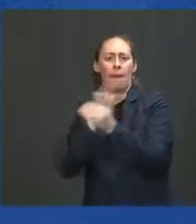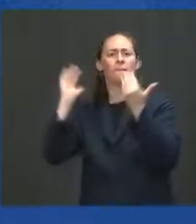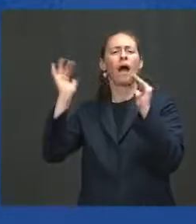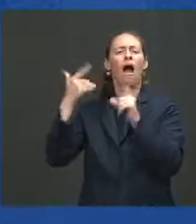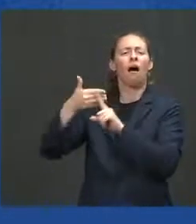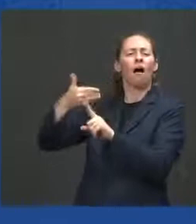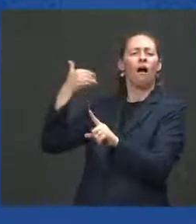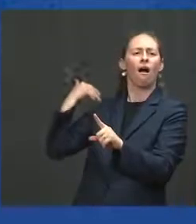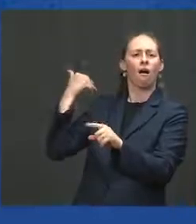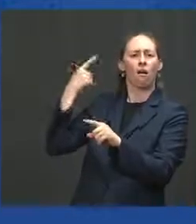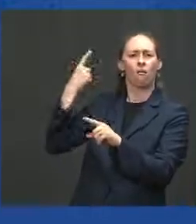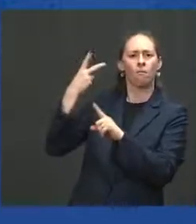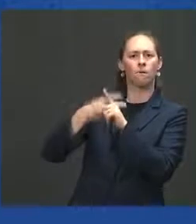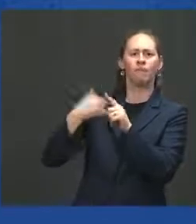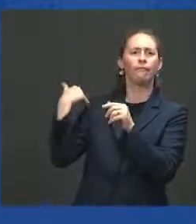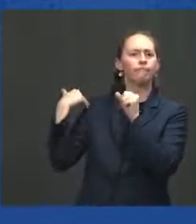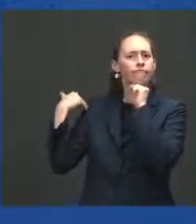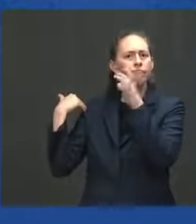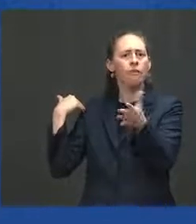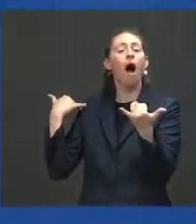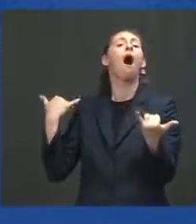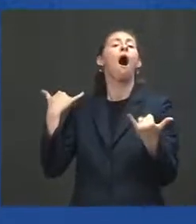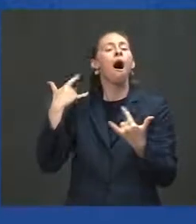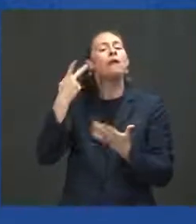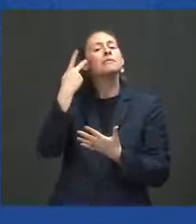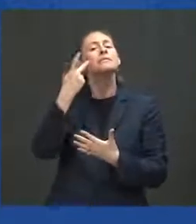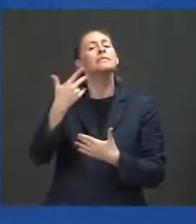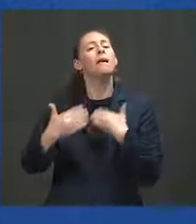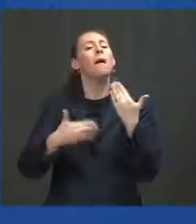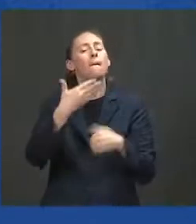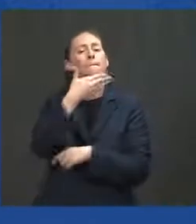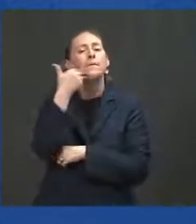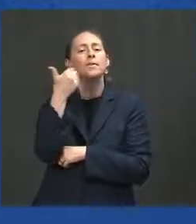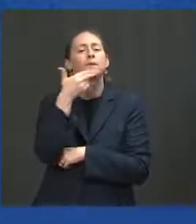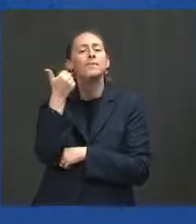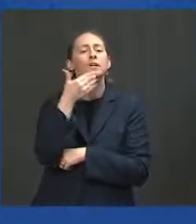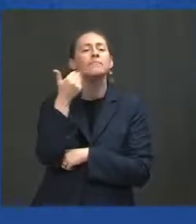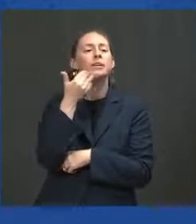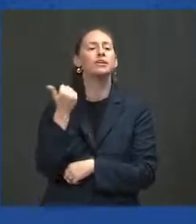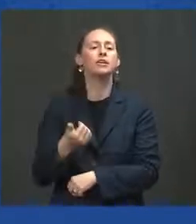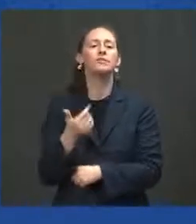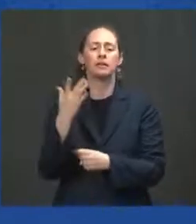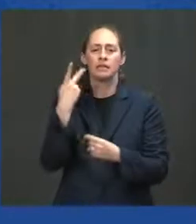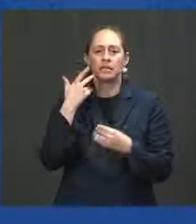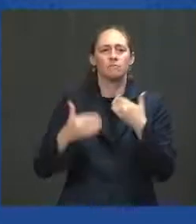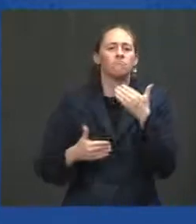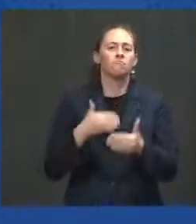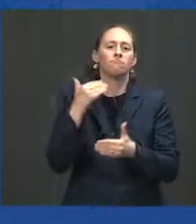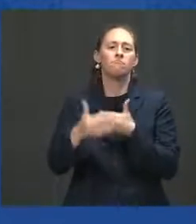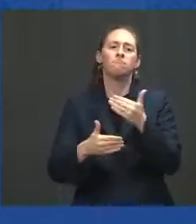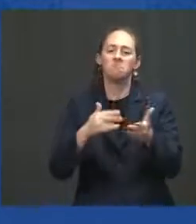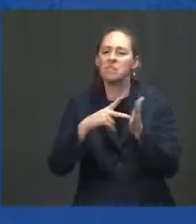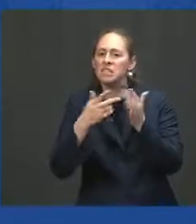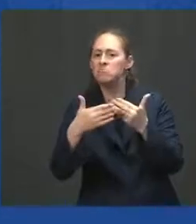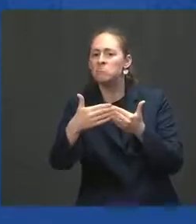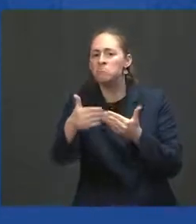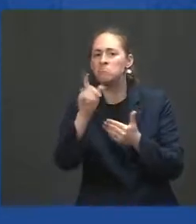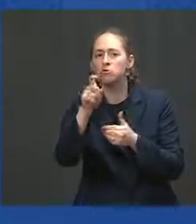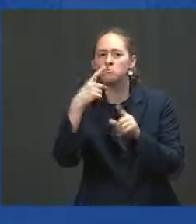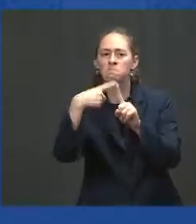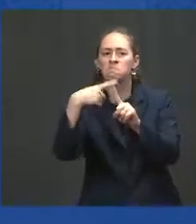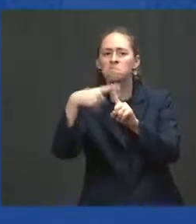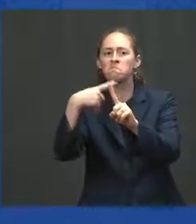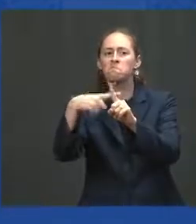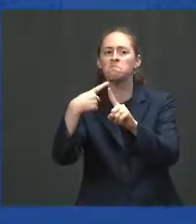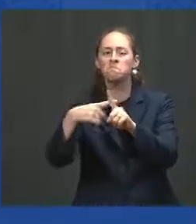The progress we're making on vaccinations now is going to produce results in the weeks ahead. The sooner you get fully vaccinated,